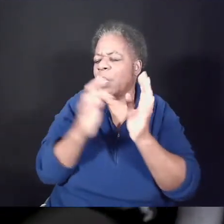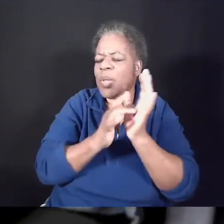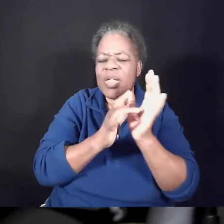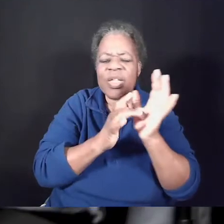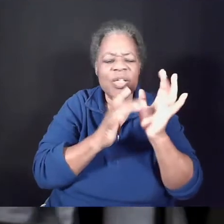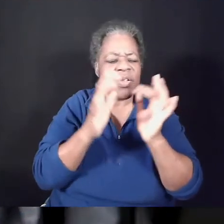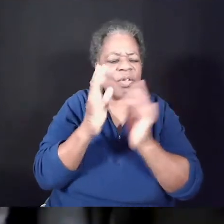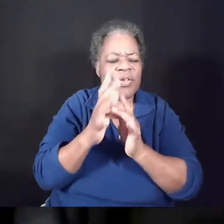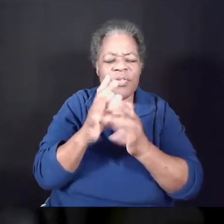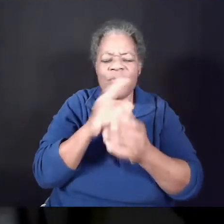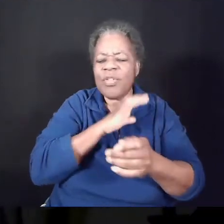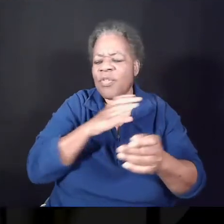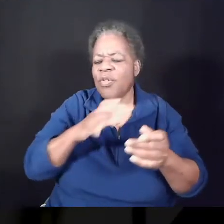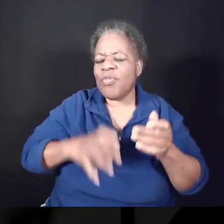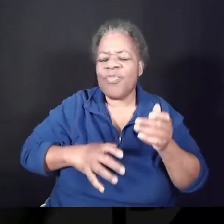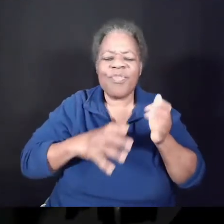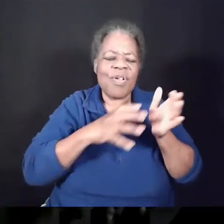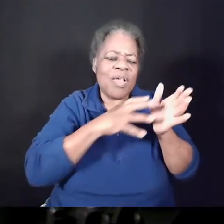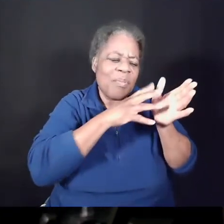Jesus Christ.